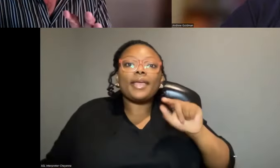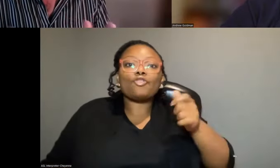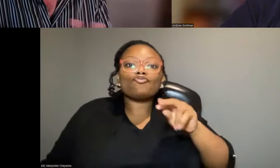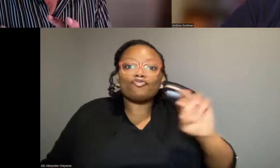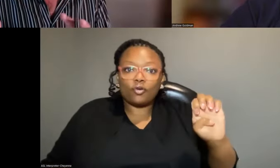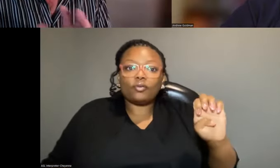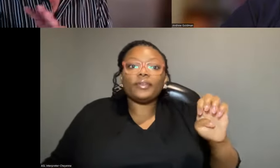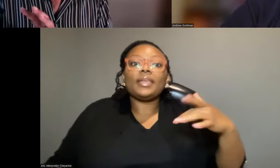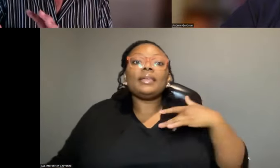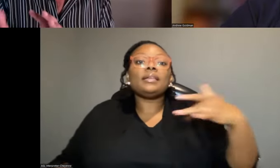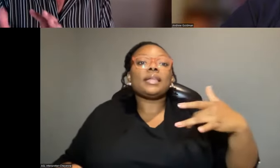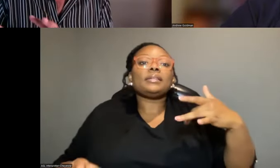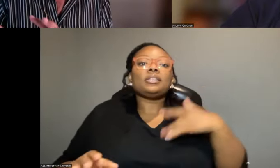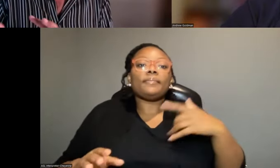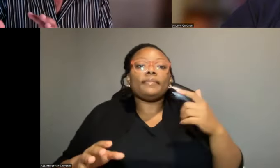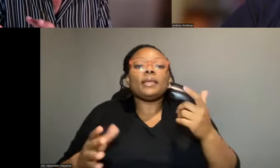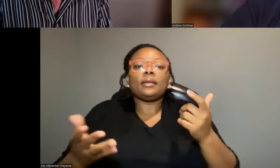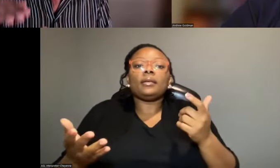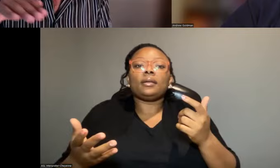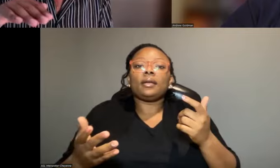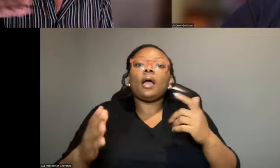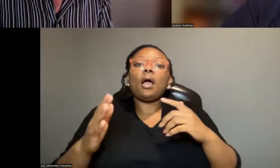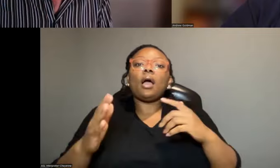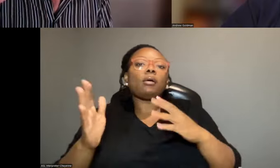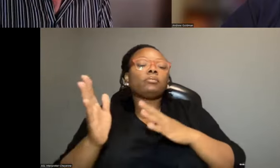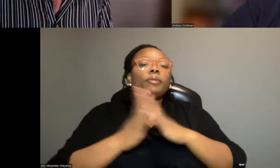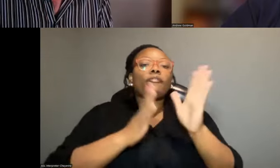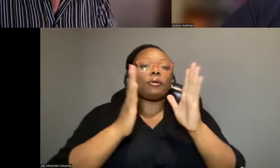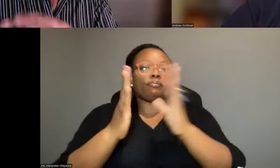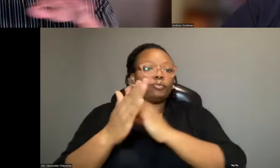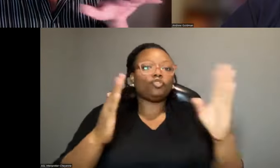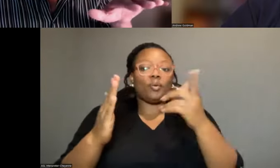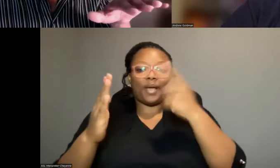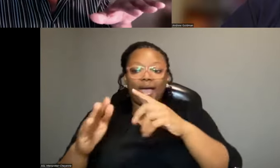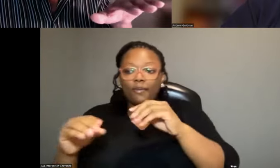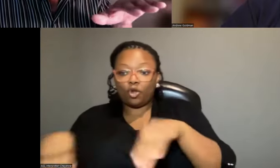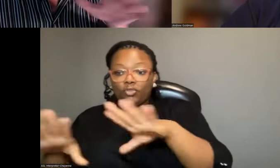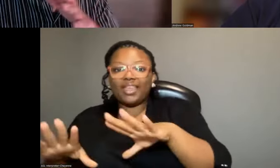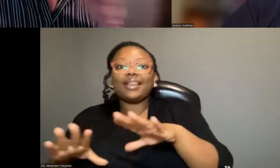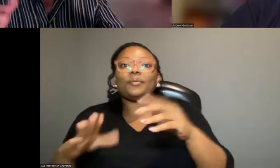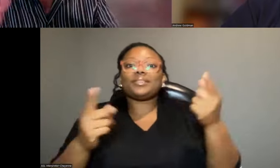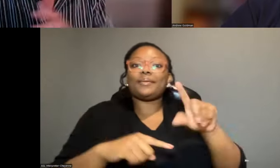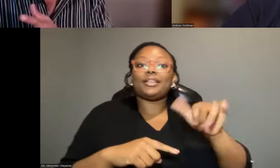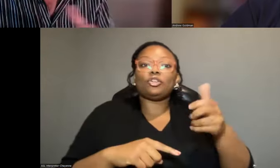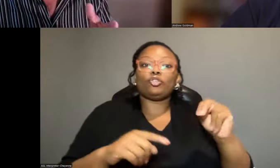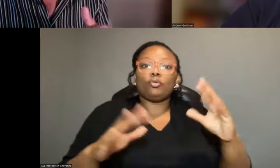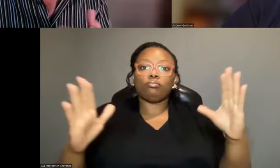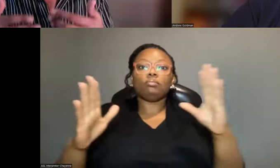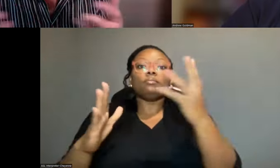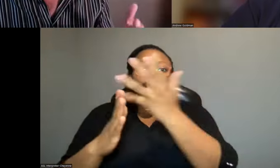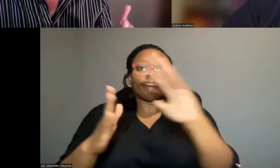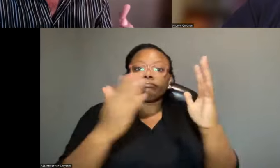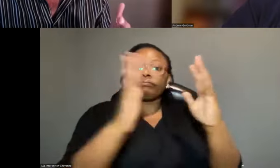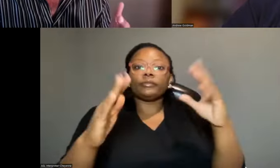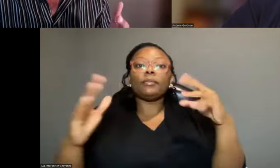the mangrove tends to be a bit of a buffer between what's happening on land and what's happening in the lagoon. It buffers between both.